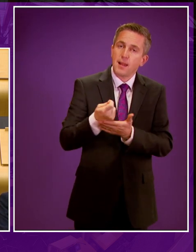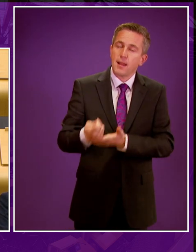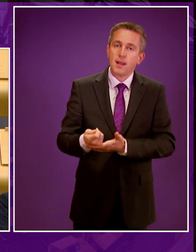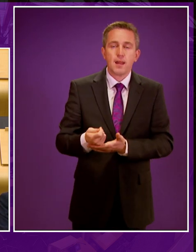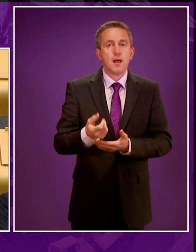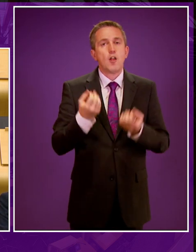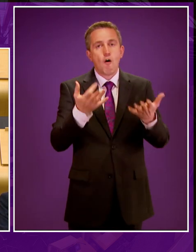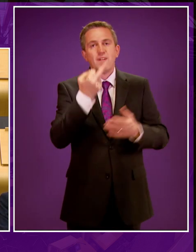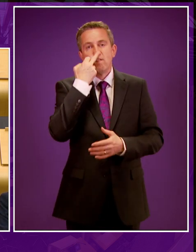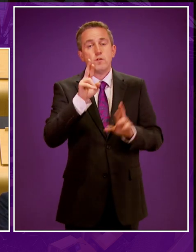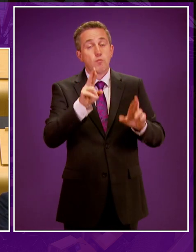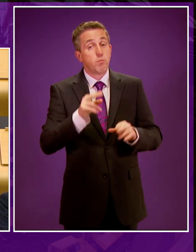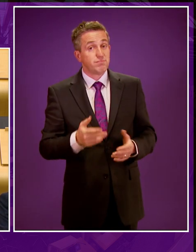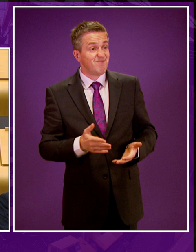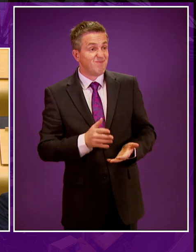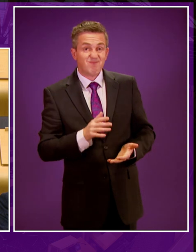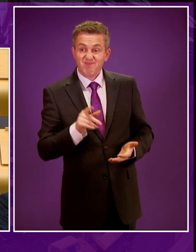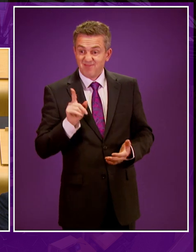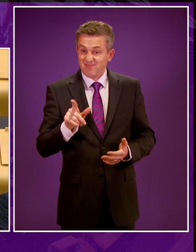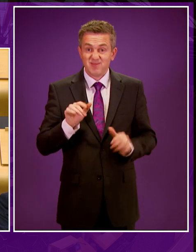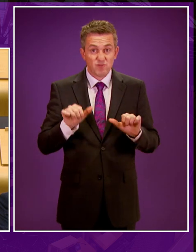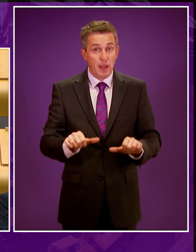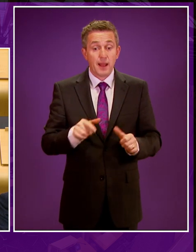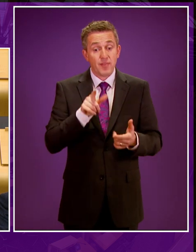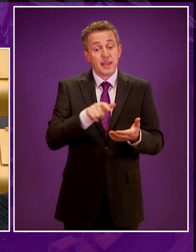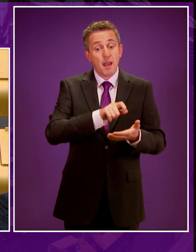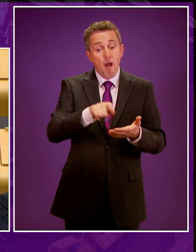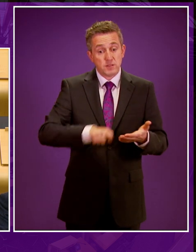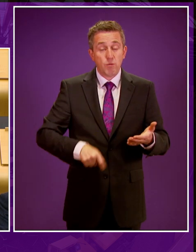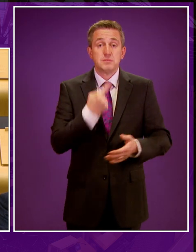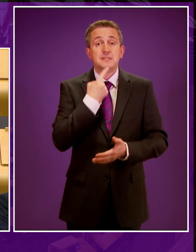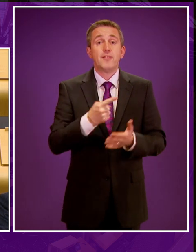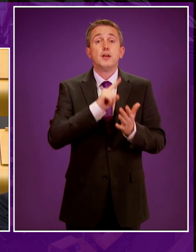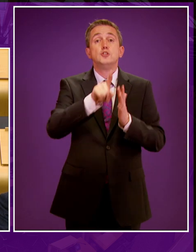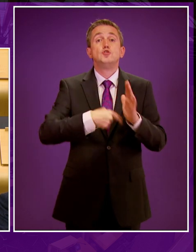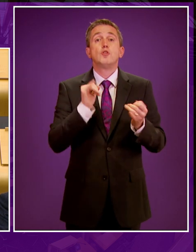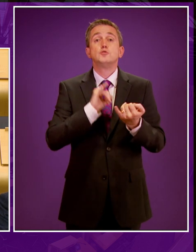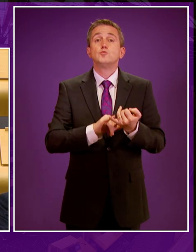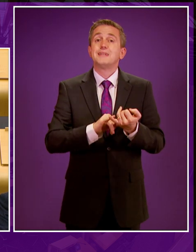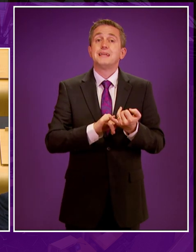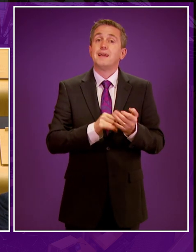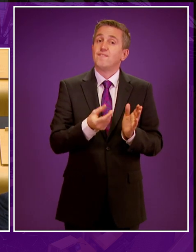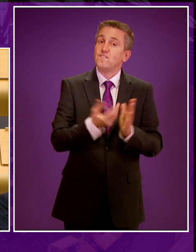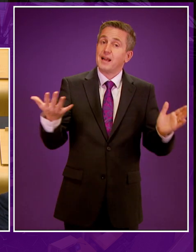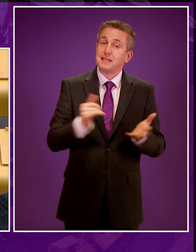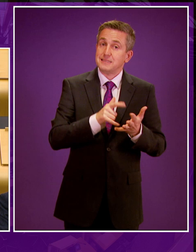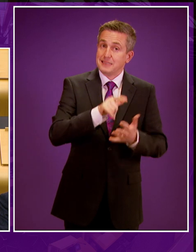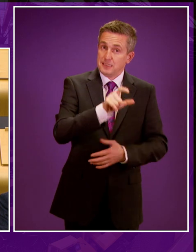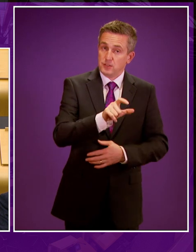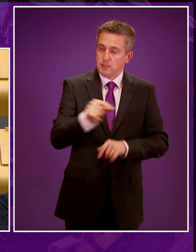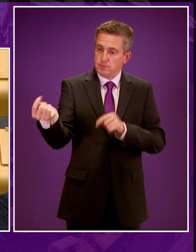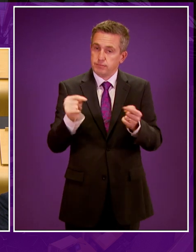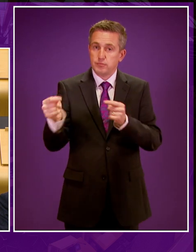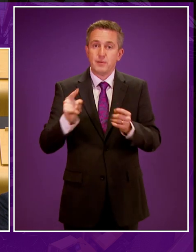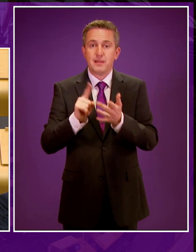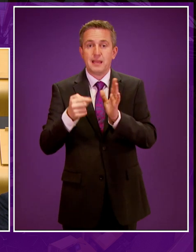hope, as I do today, Presiding Officer. The article went on to say that John Swinney, then Finance Secretary, Labour's Ian Gray, and